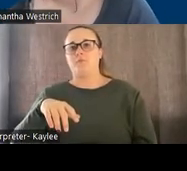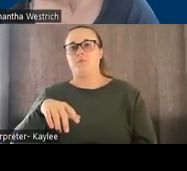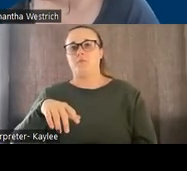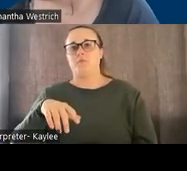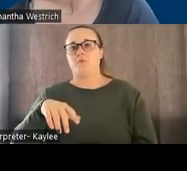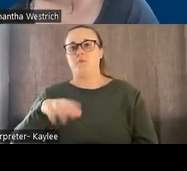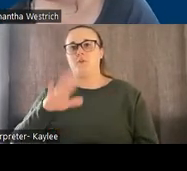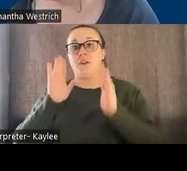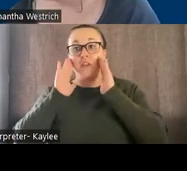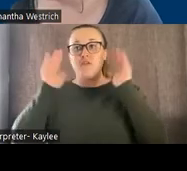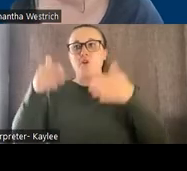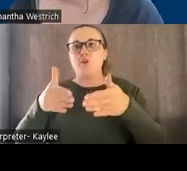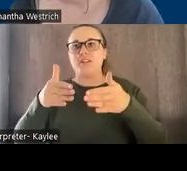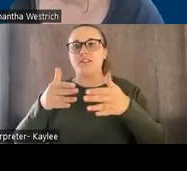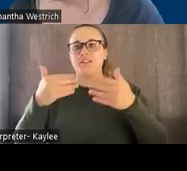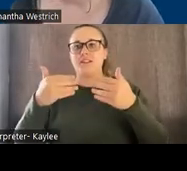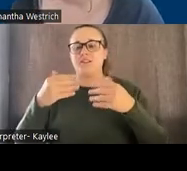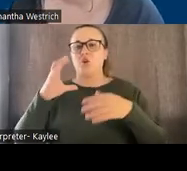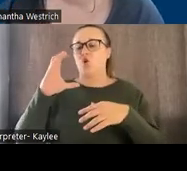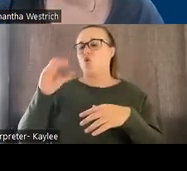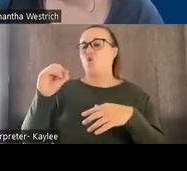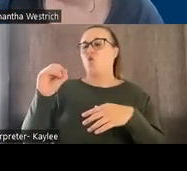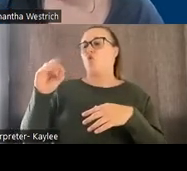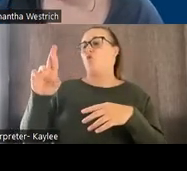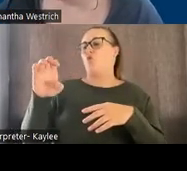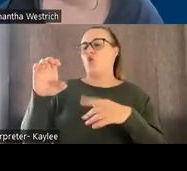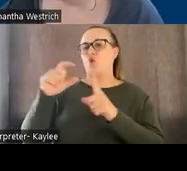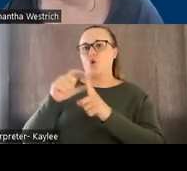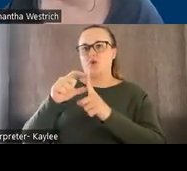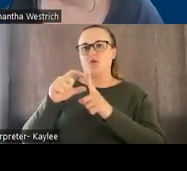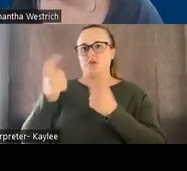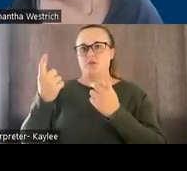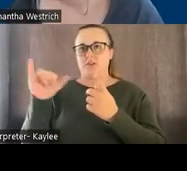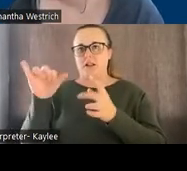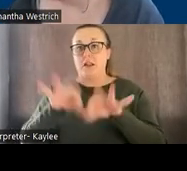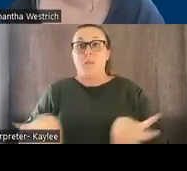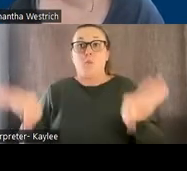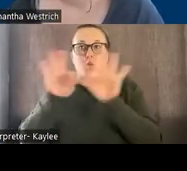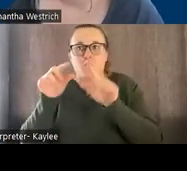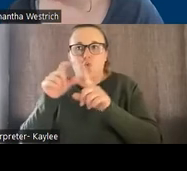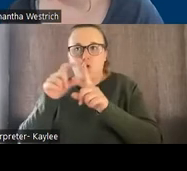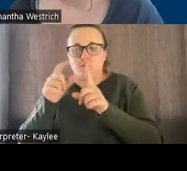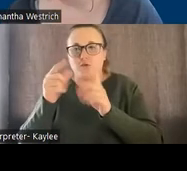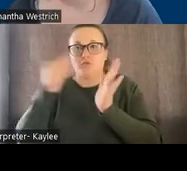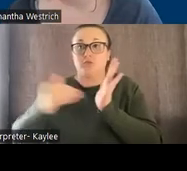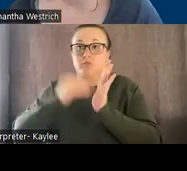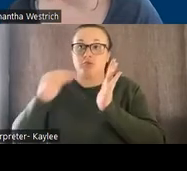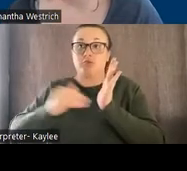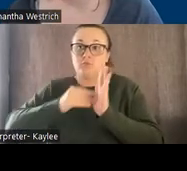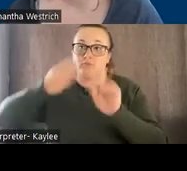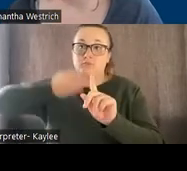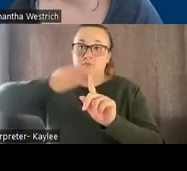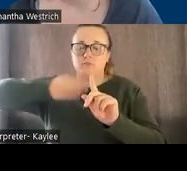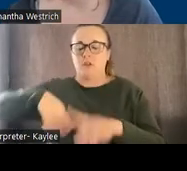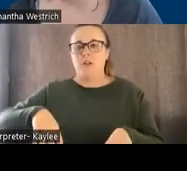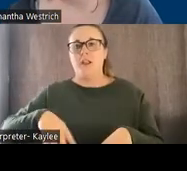words. And so these are just tiny words that have a big meaning. And on the homepage, they're